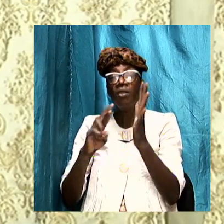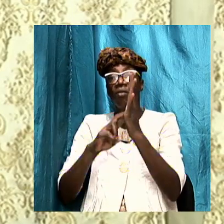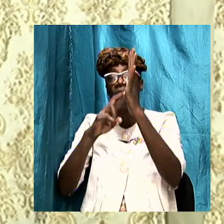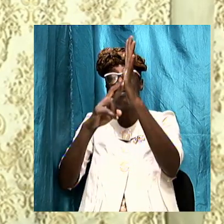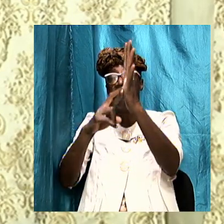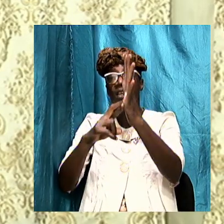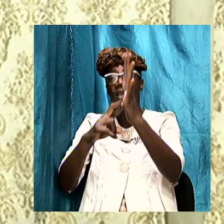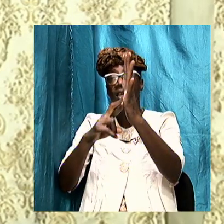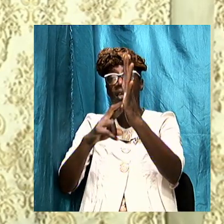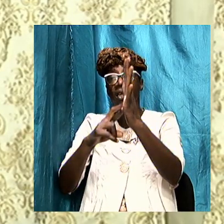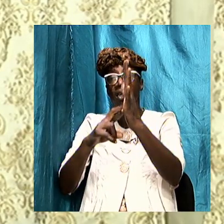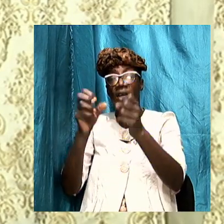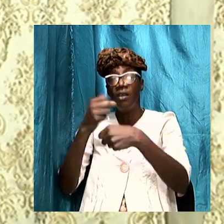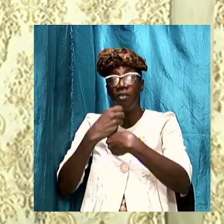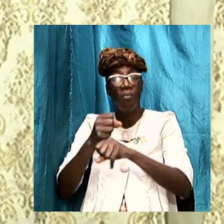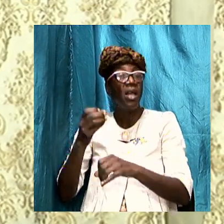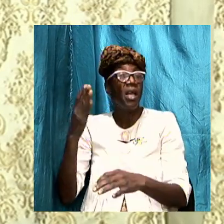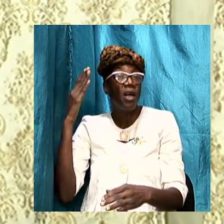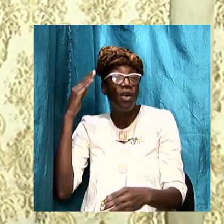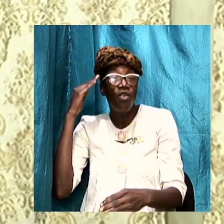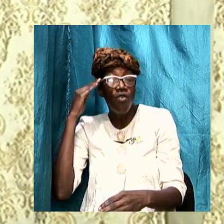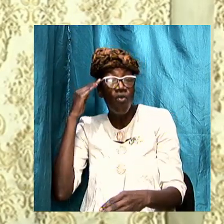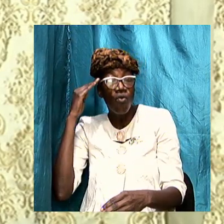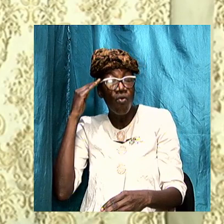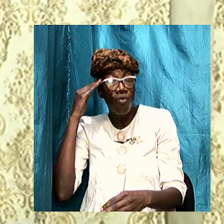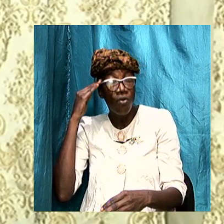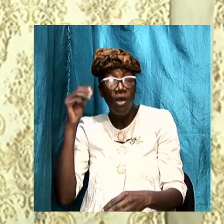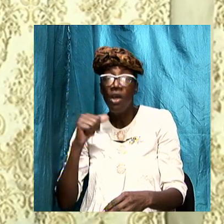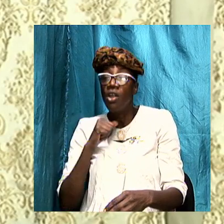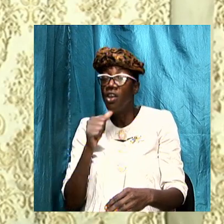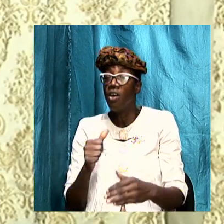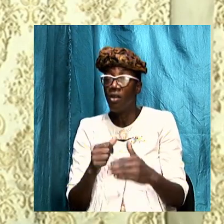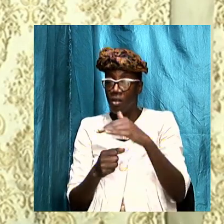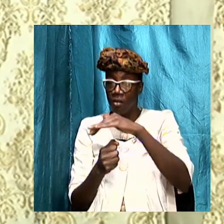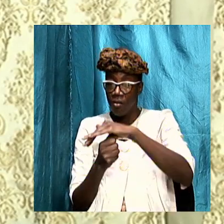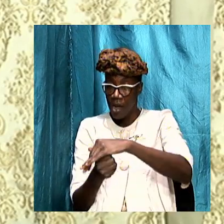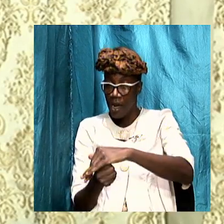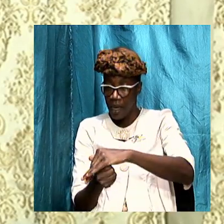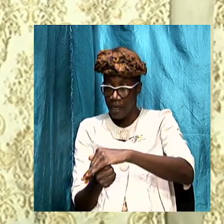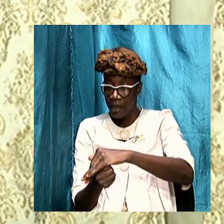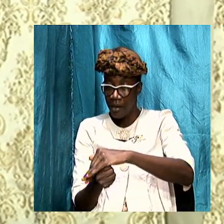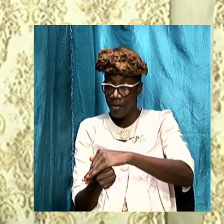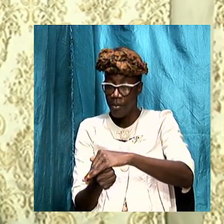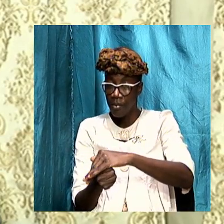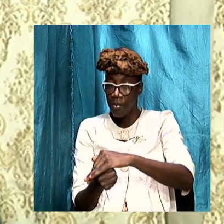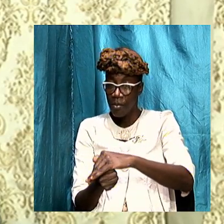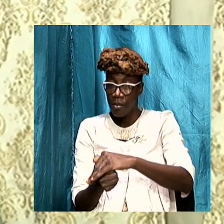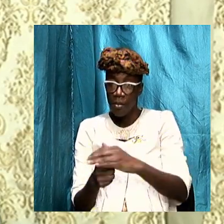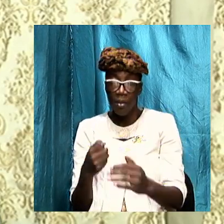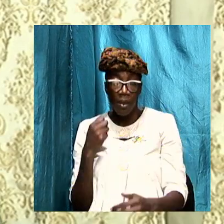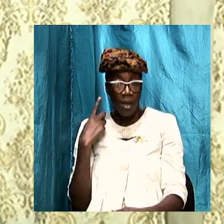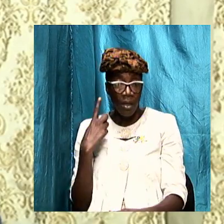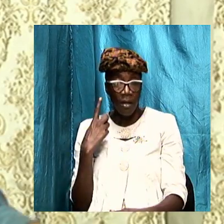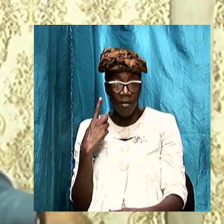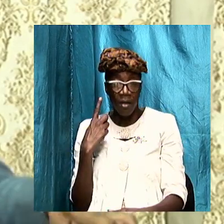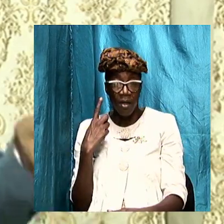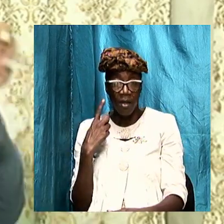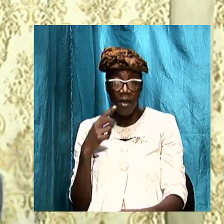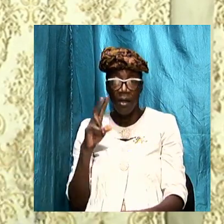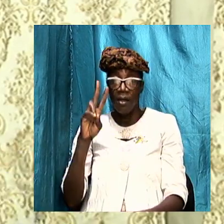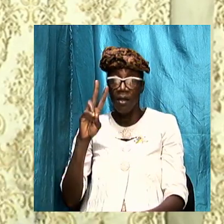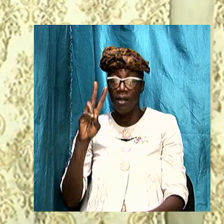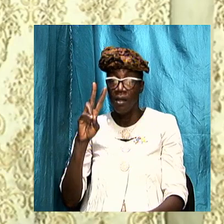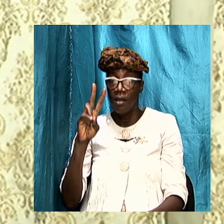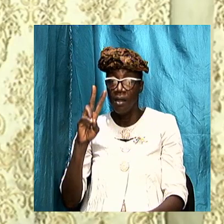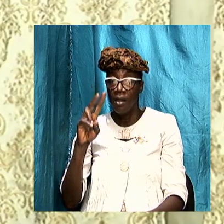and to make known it is therefore not to hide and notice the verb it